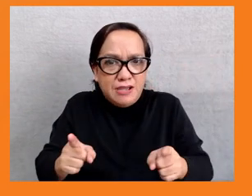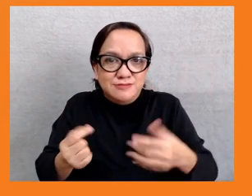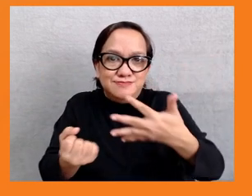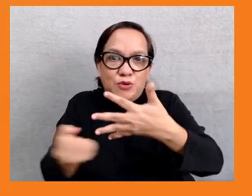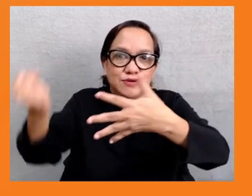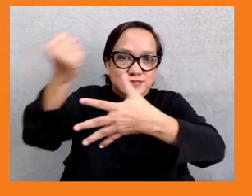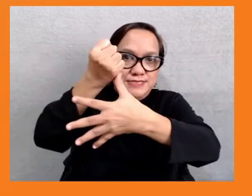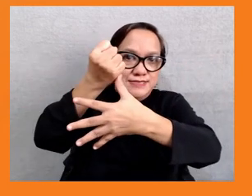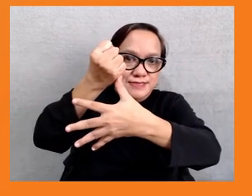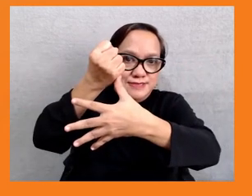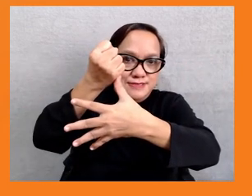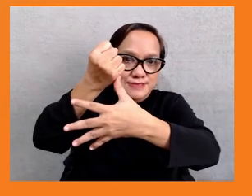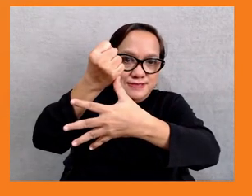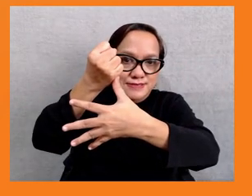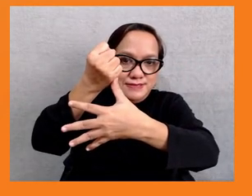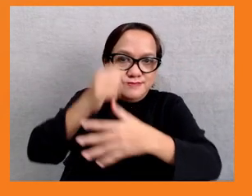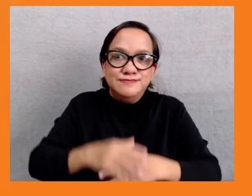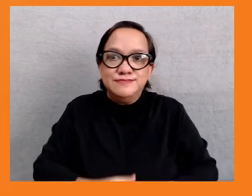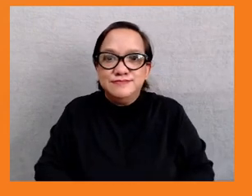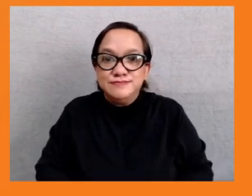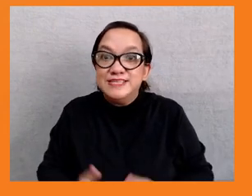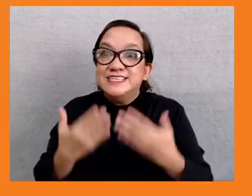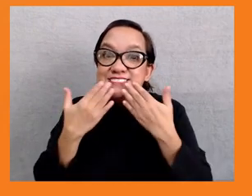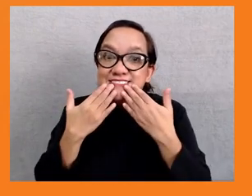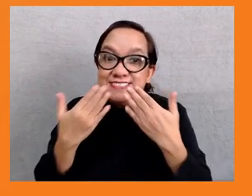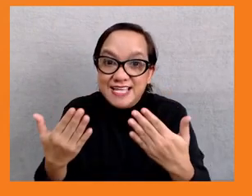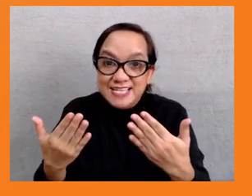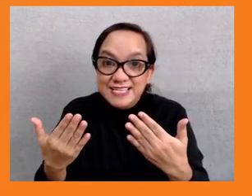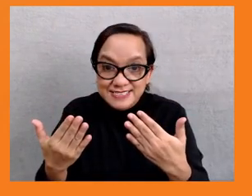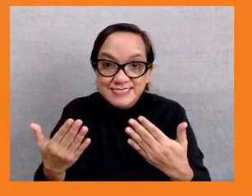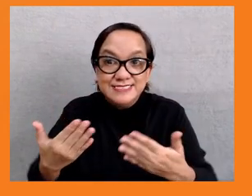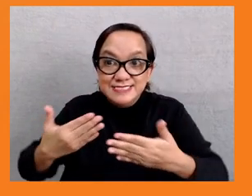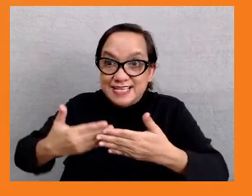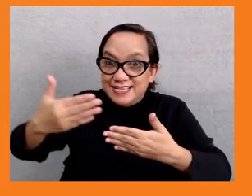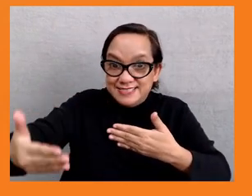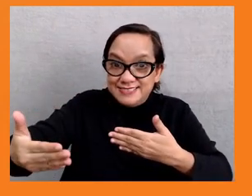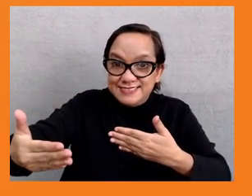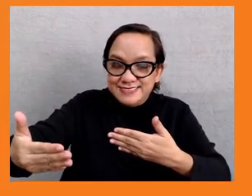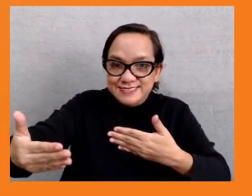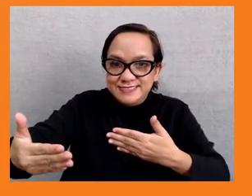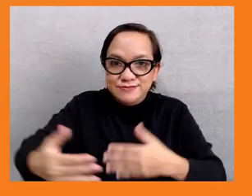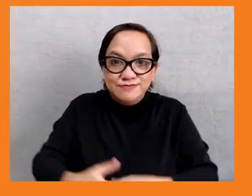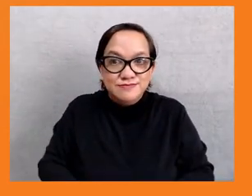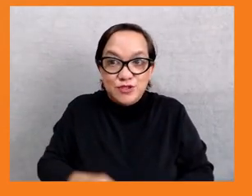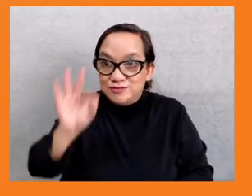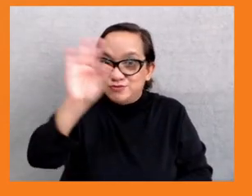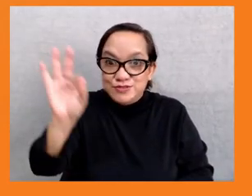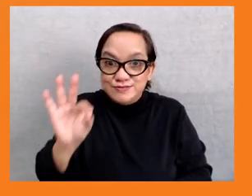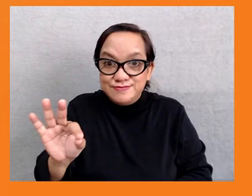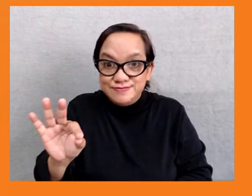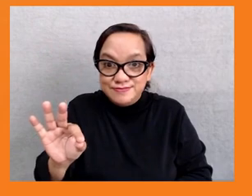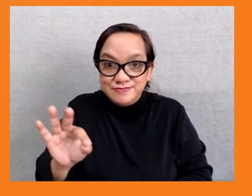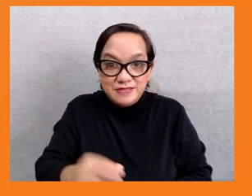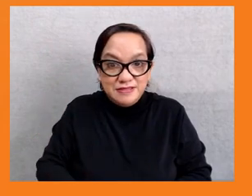Thank you so much. I think the next would, yeah, so the next question is, I think, more of a comment, but I'll just read it out quickly.